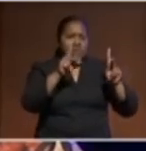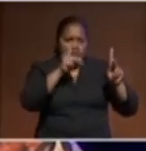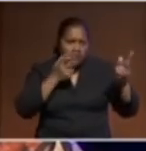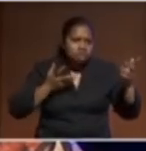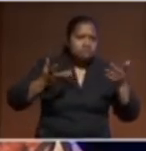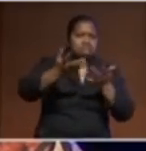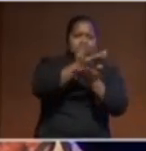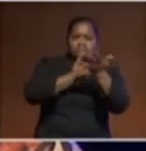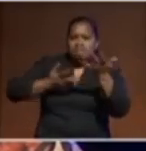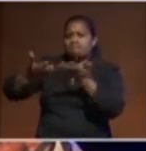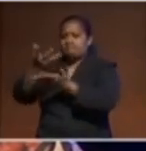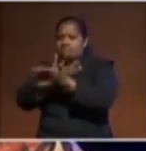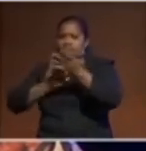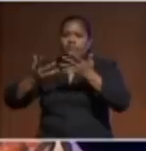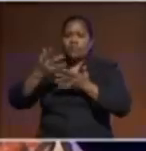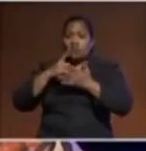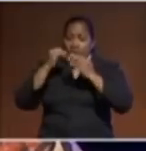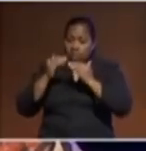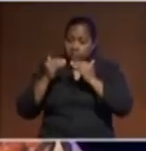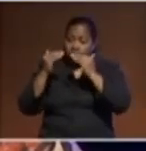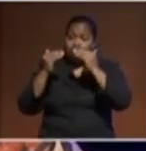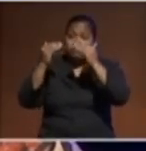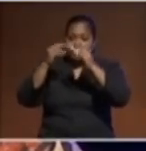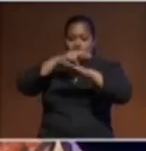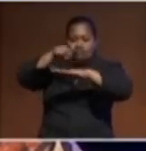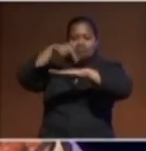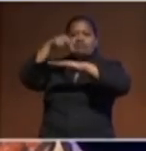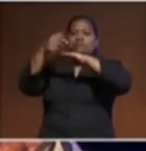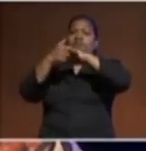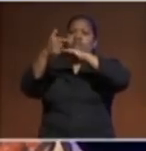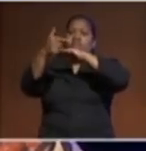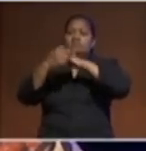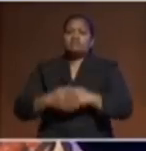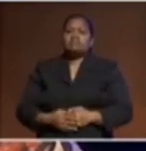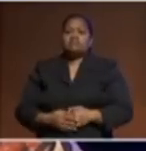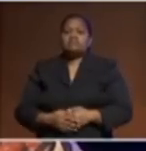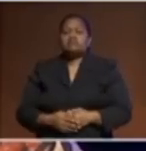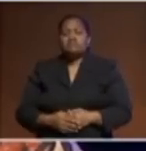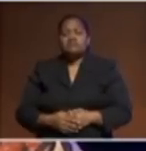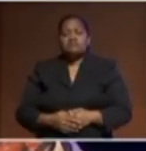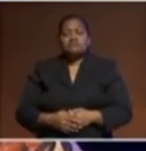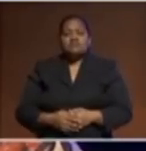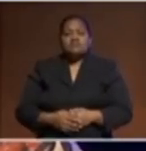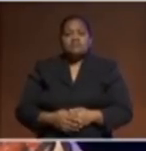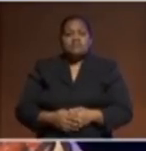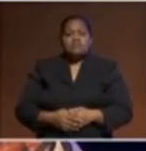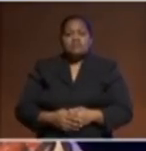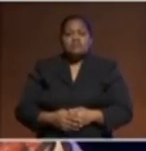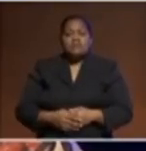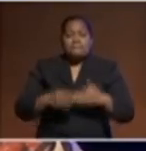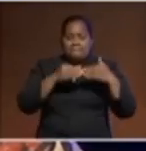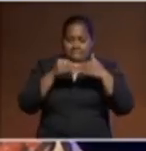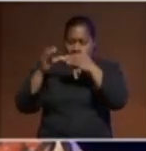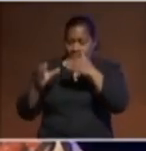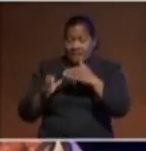consensus building at the regional level. The two are not mutually exclusive. As leaders of